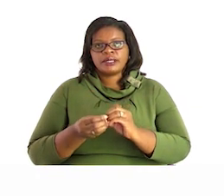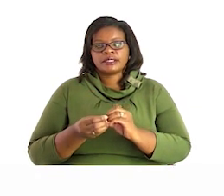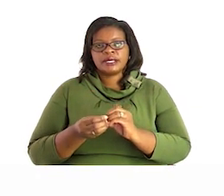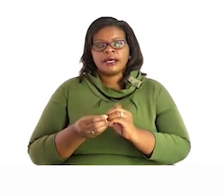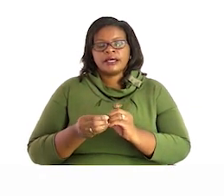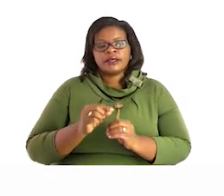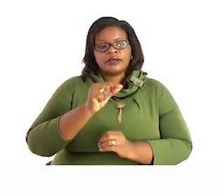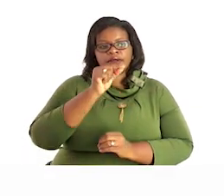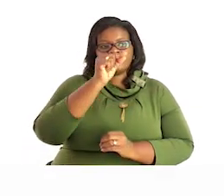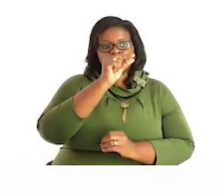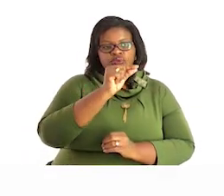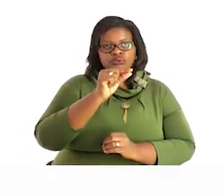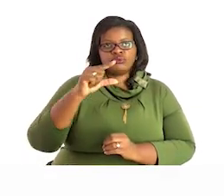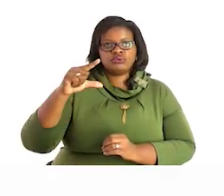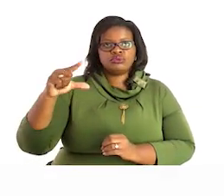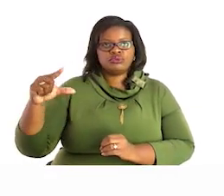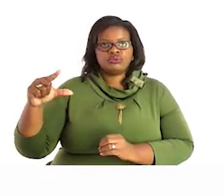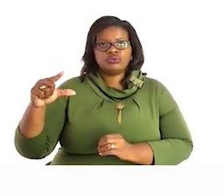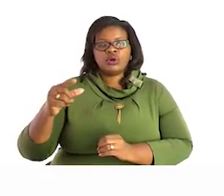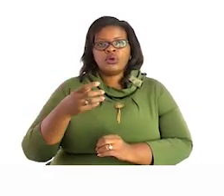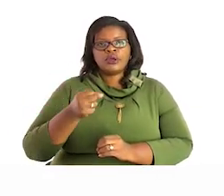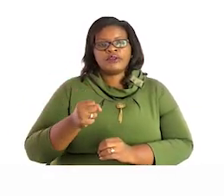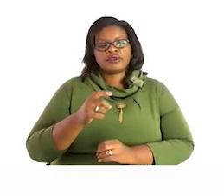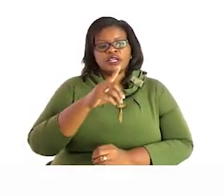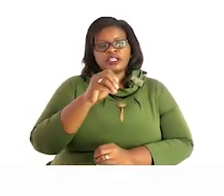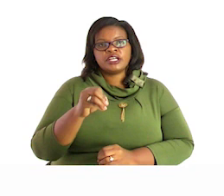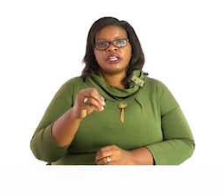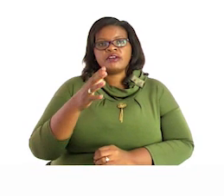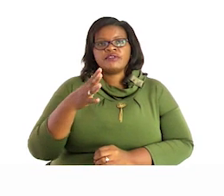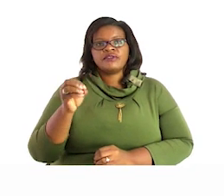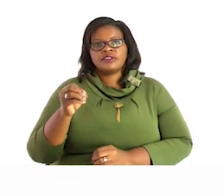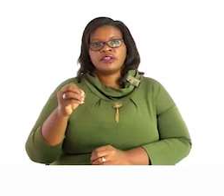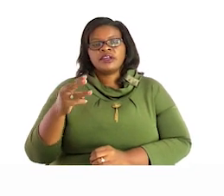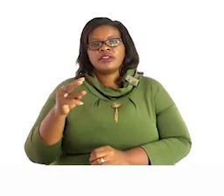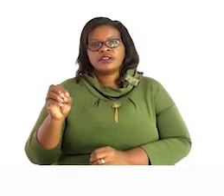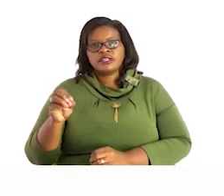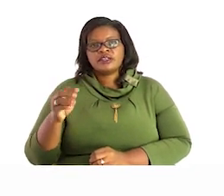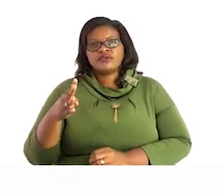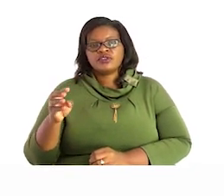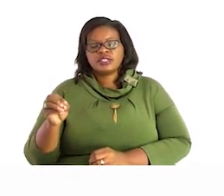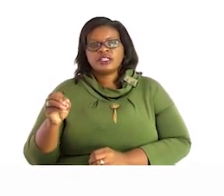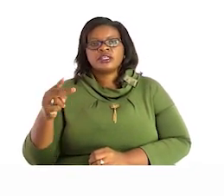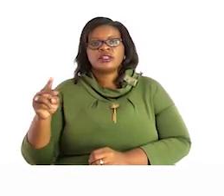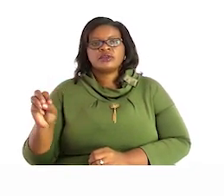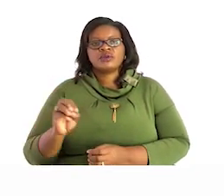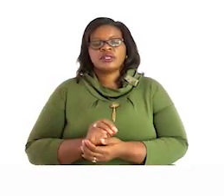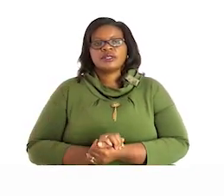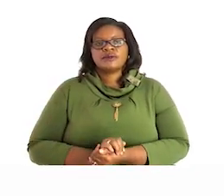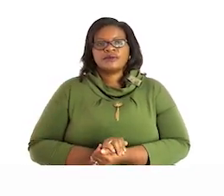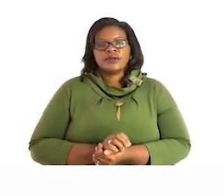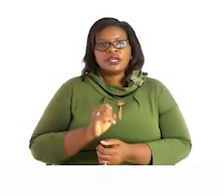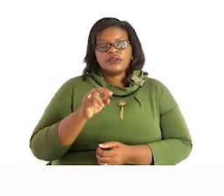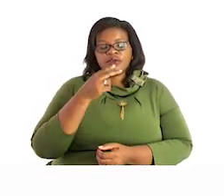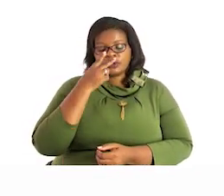first example is having 10 50 30 40 and 20 if you look at that